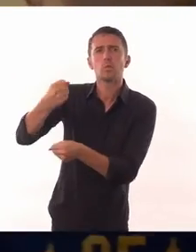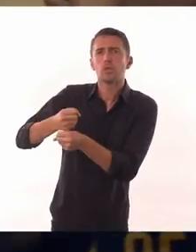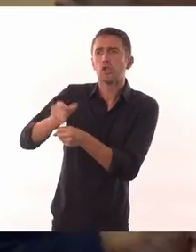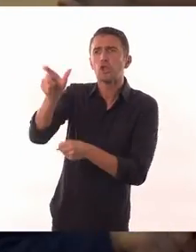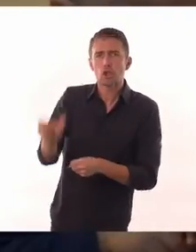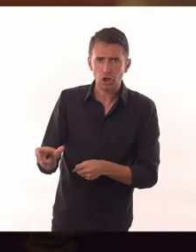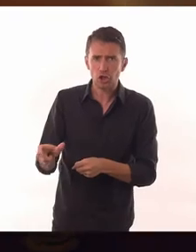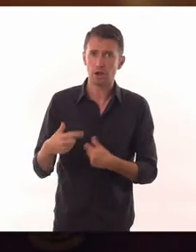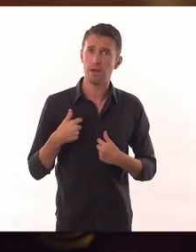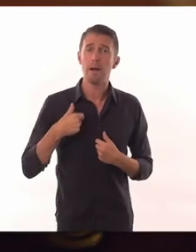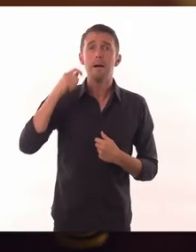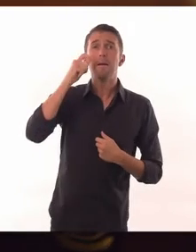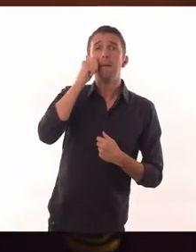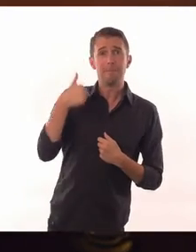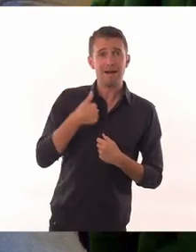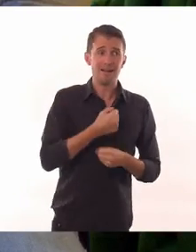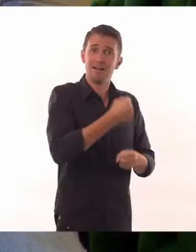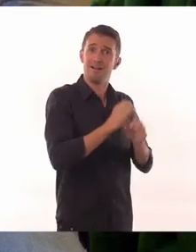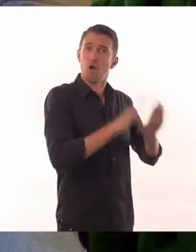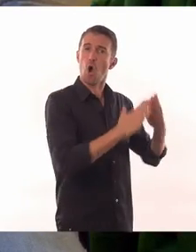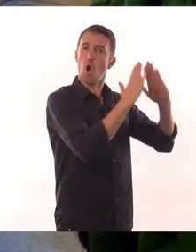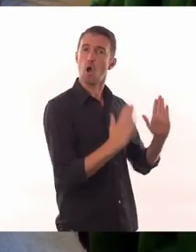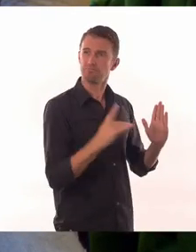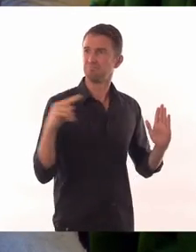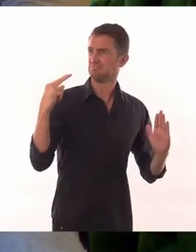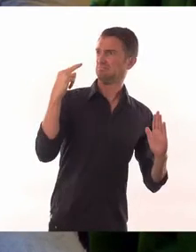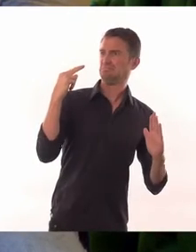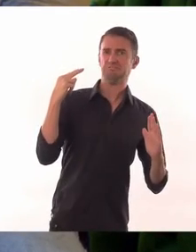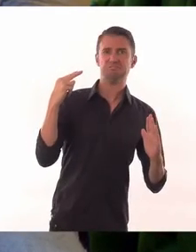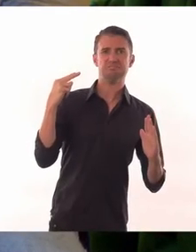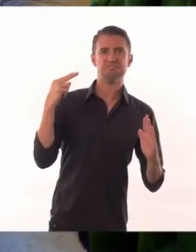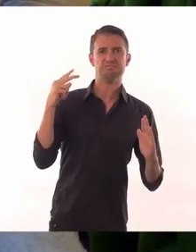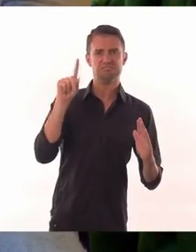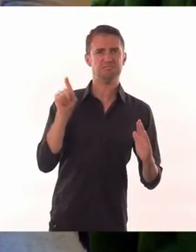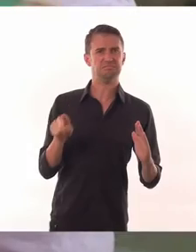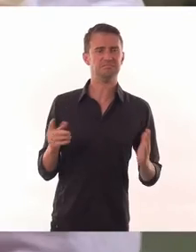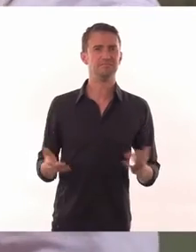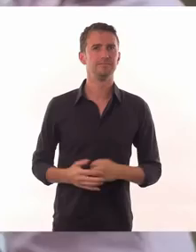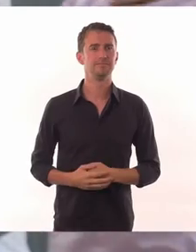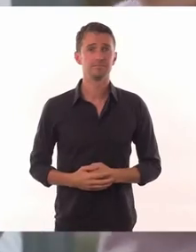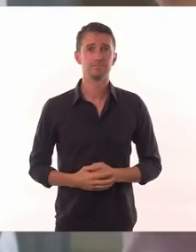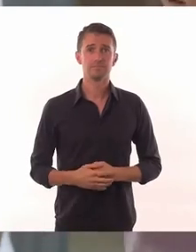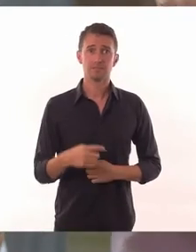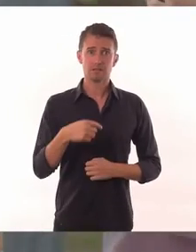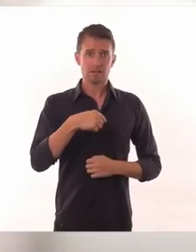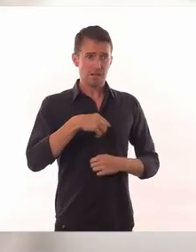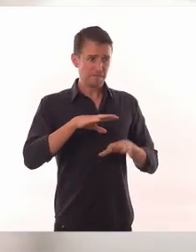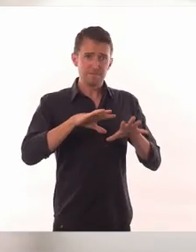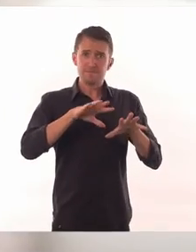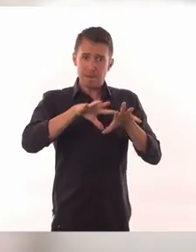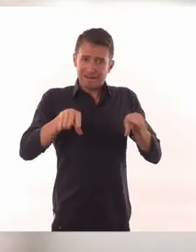When I talk to my former co-workers about becoming a stay-at-home dad, a lot of them were just like, why would you ever want to do that? You